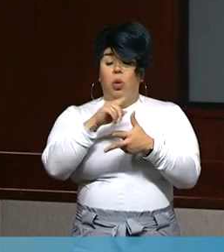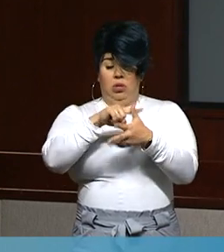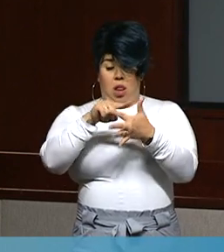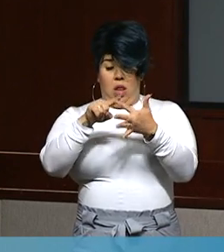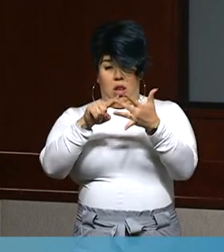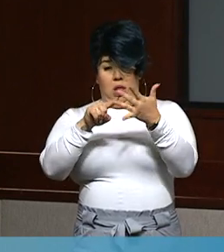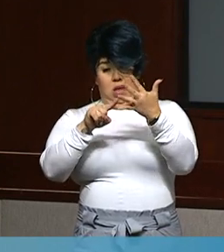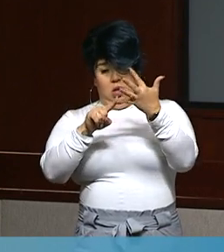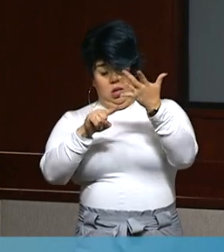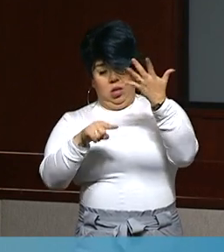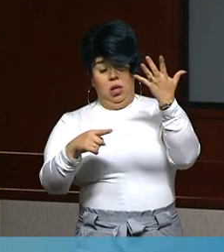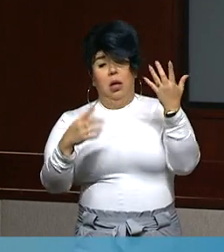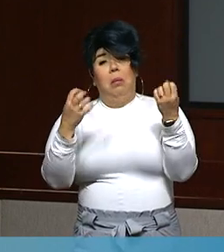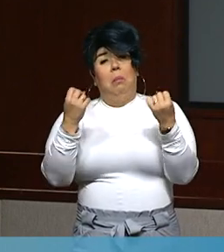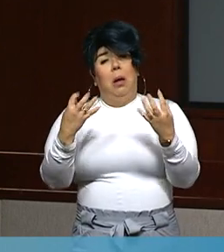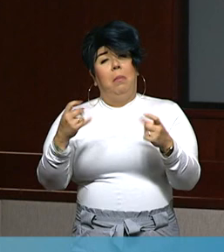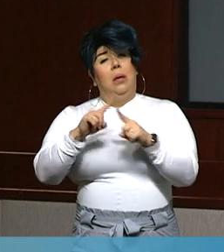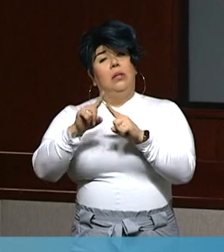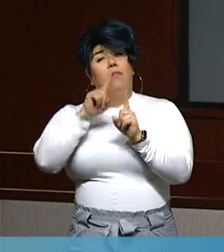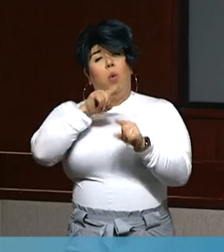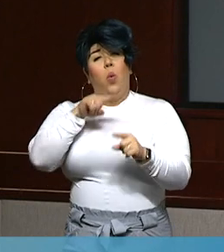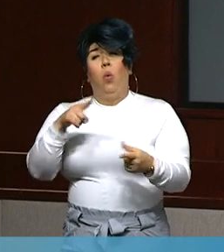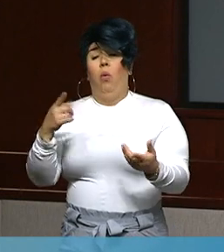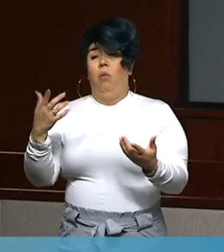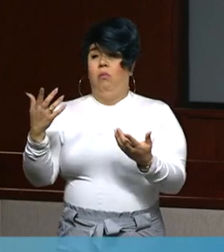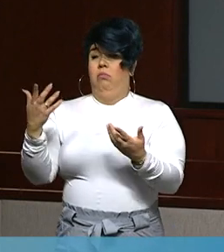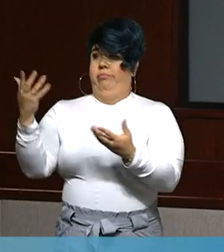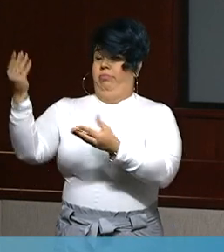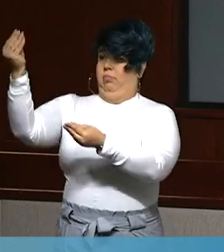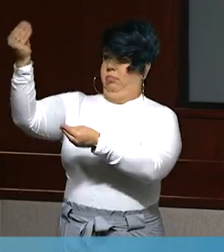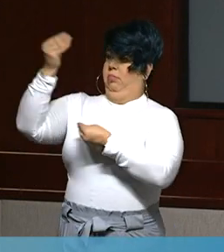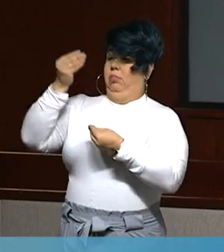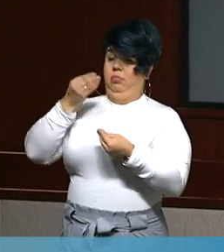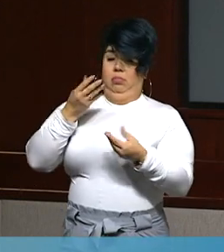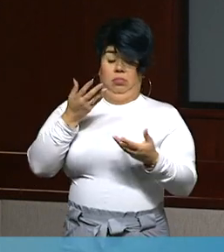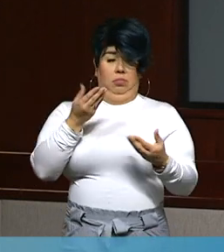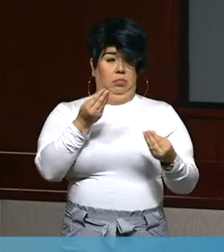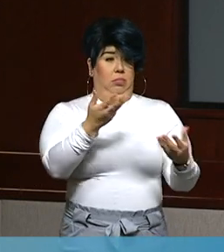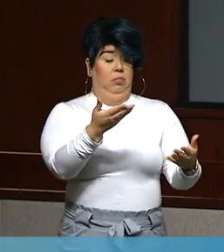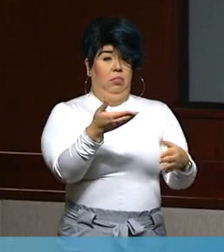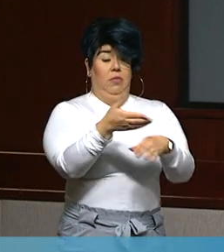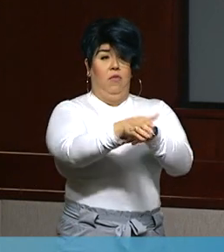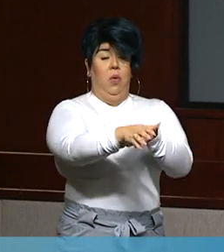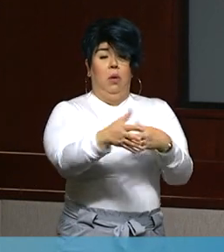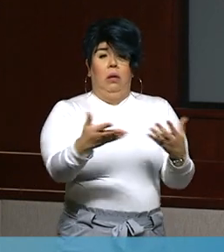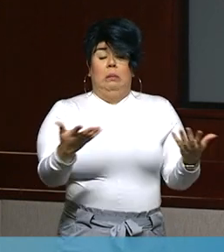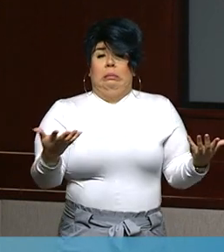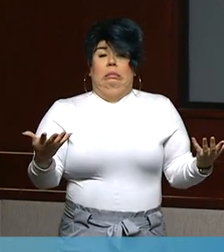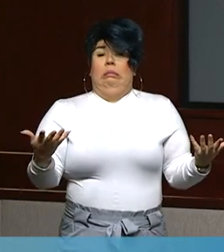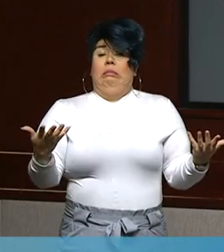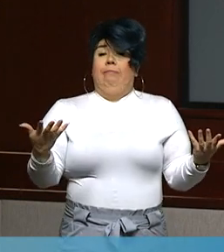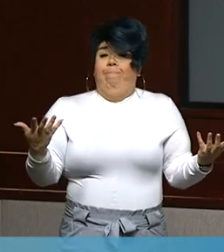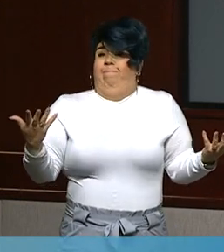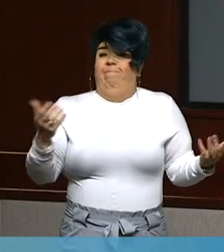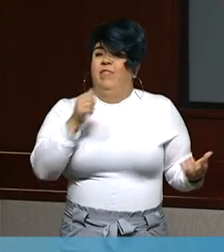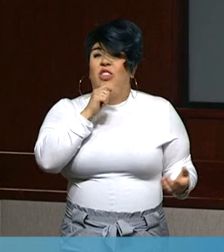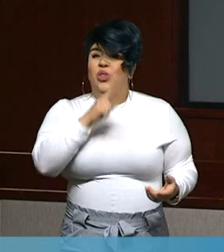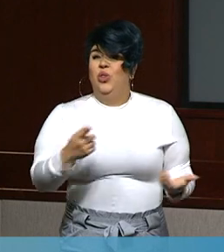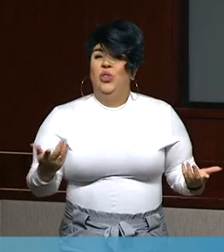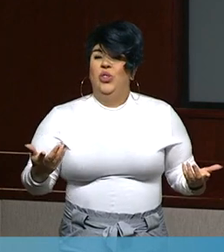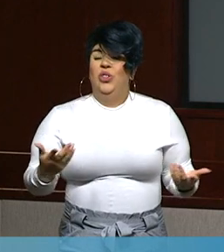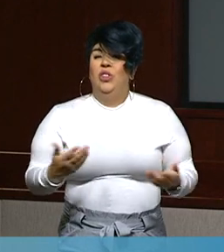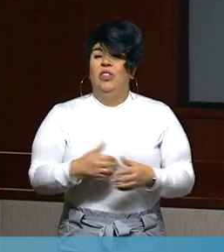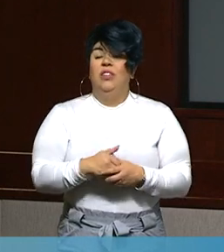There are a slew of orders. I'm not sure how you make resource allocation decisions, sending